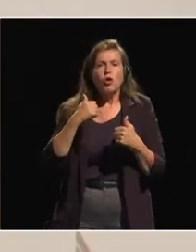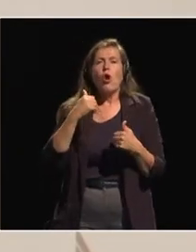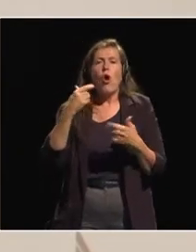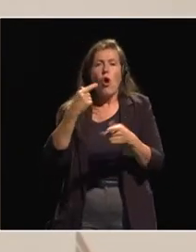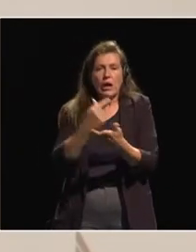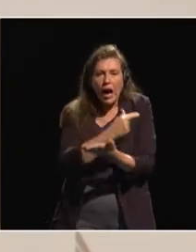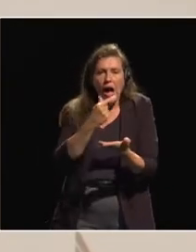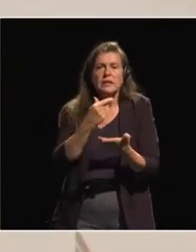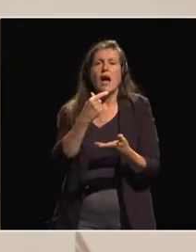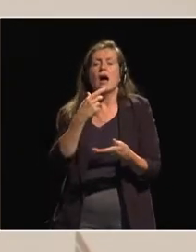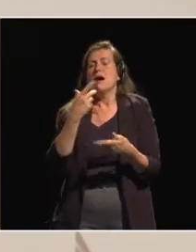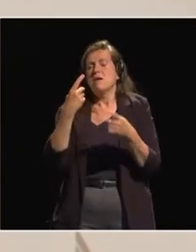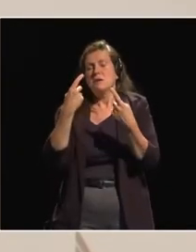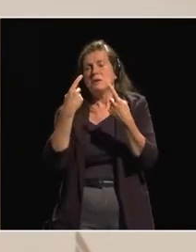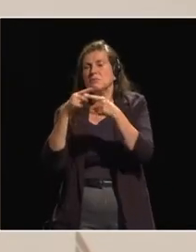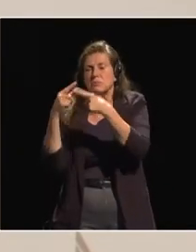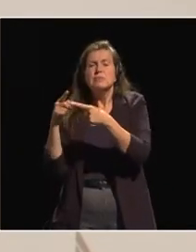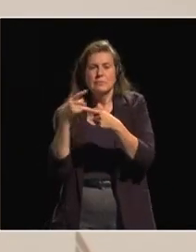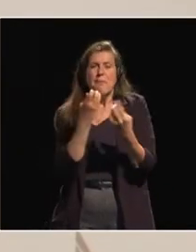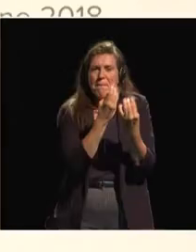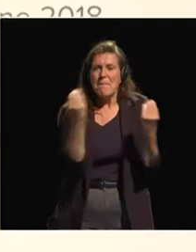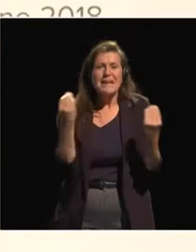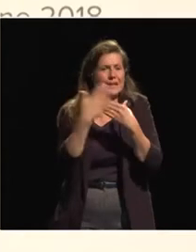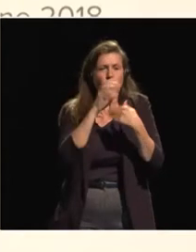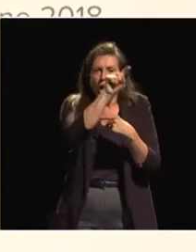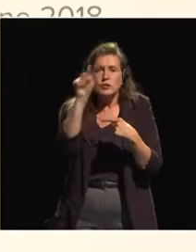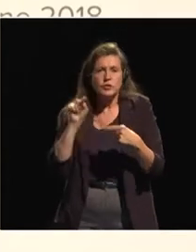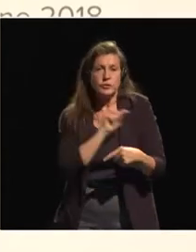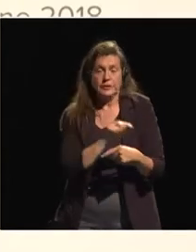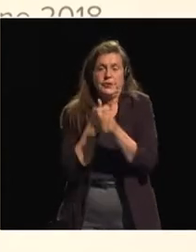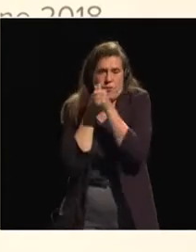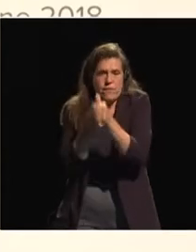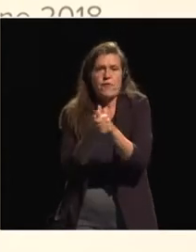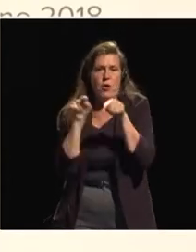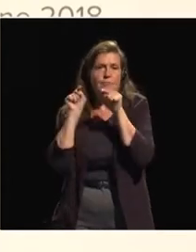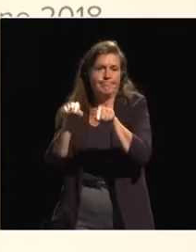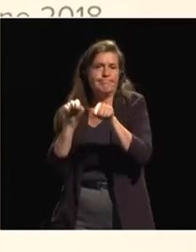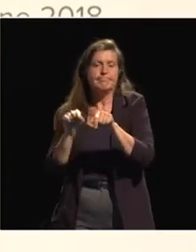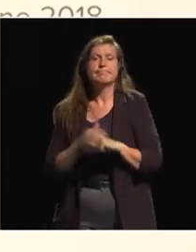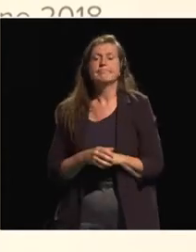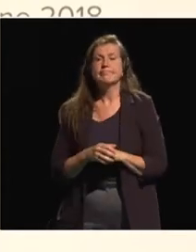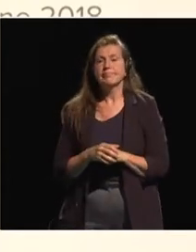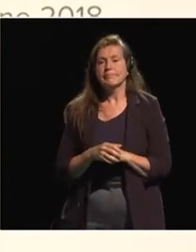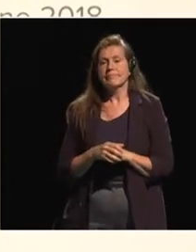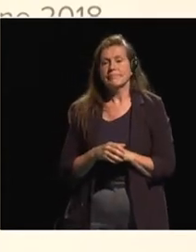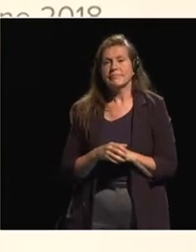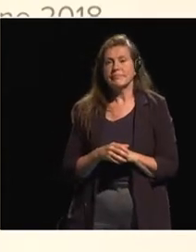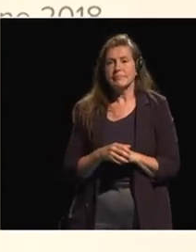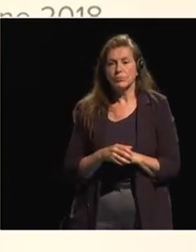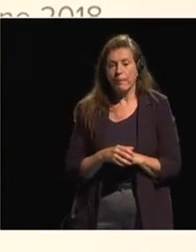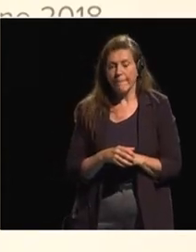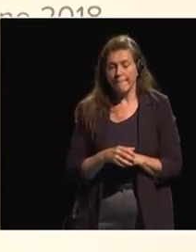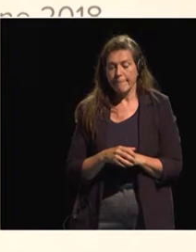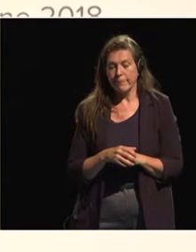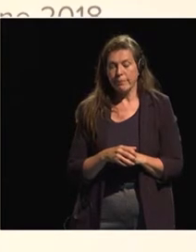many other countries actually exactly follow this kind of case. So, this is a